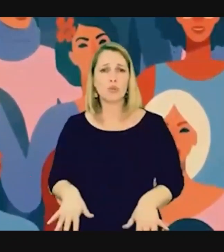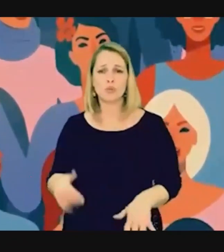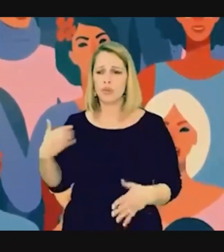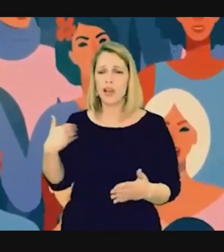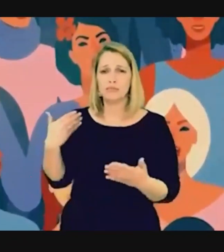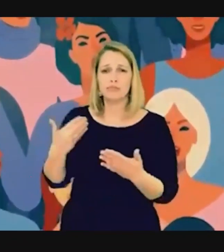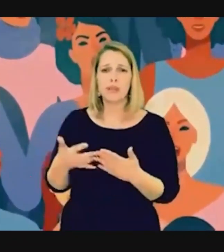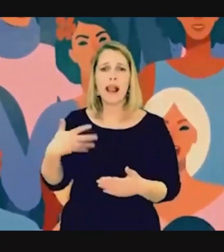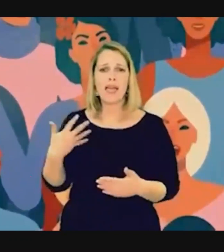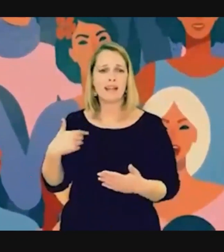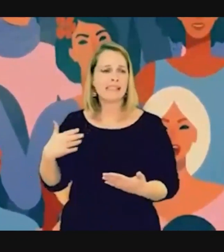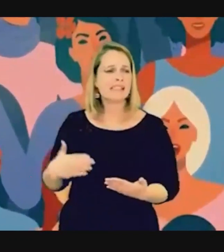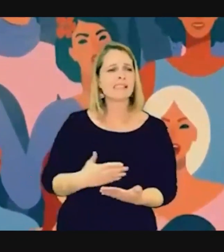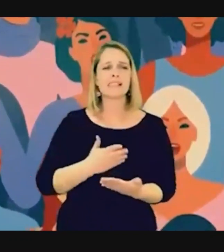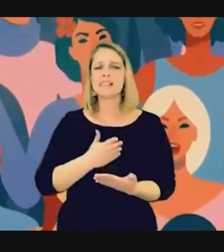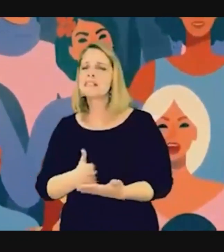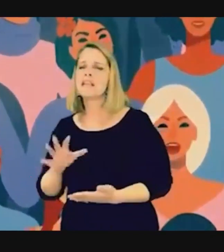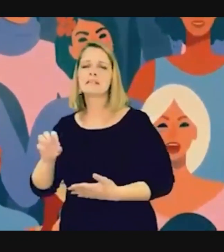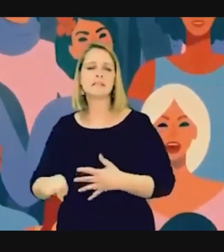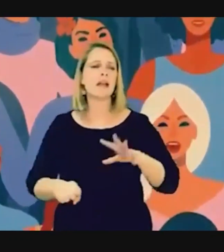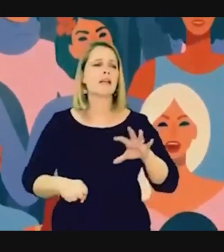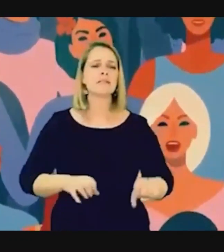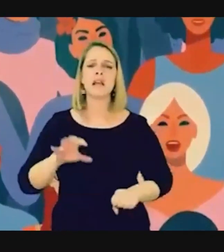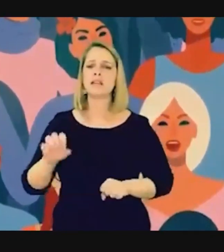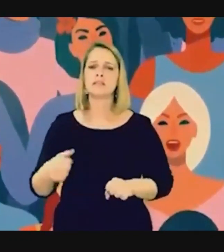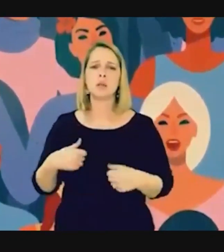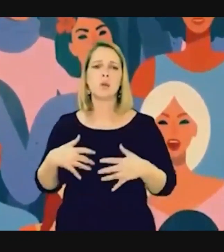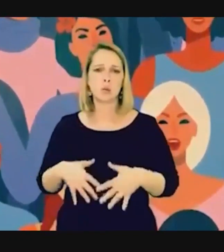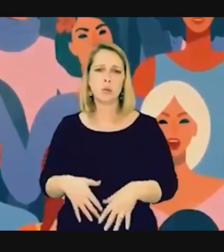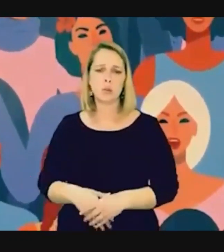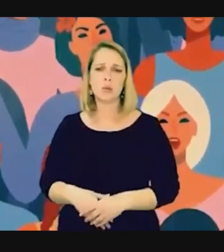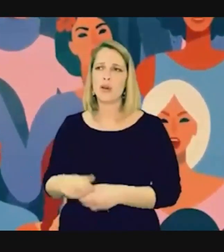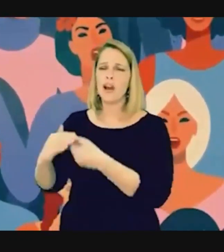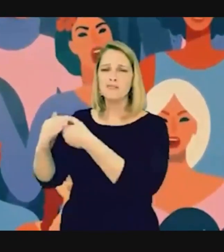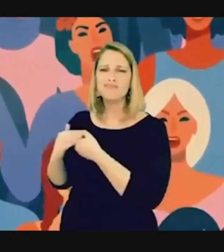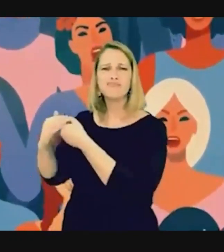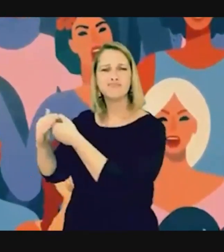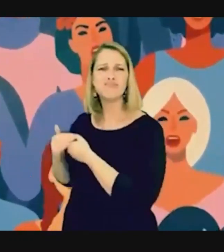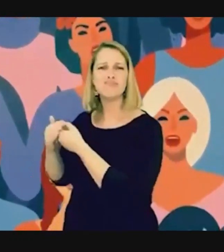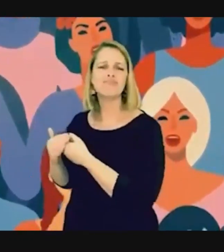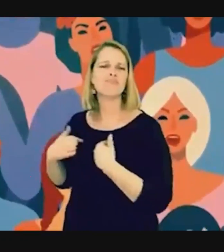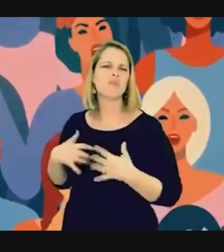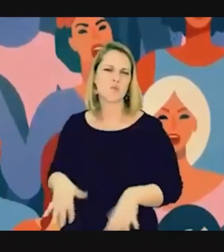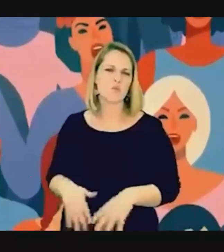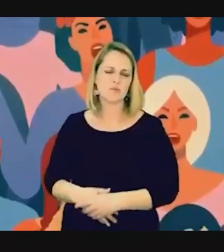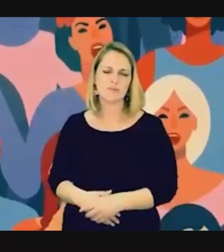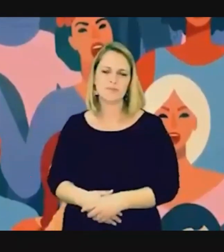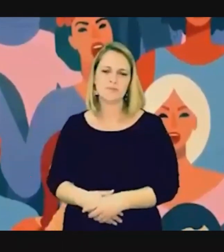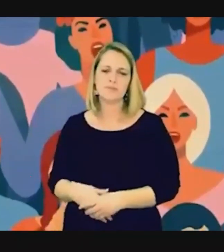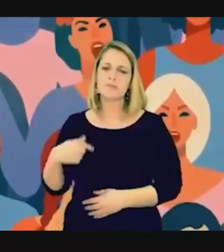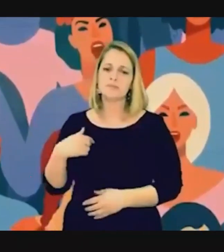my body is tired yes my life's journey has made me tired